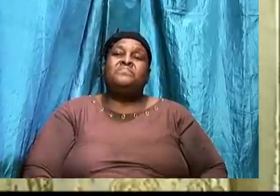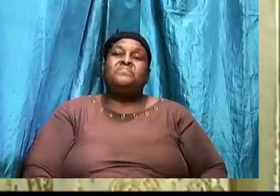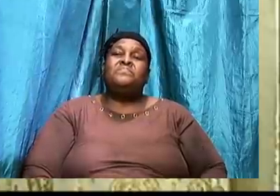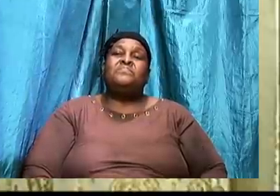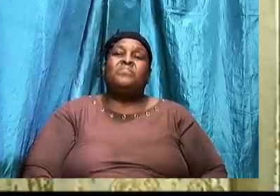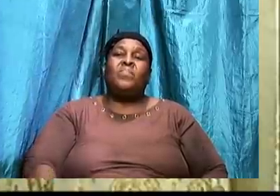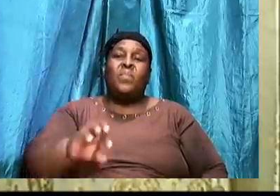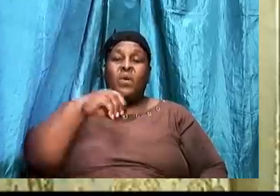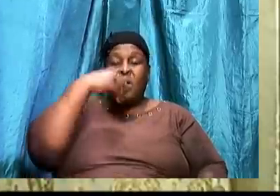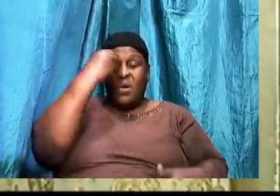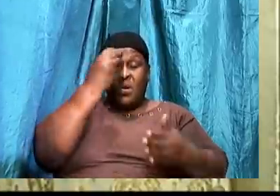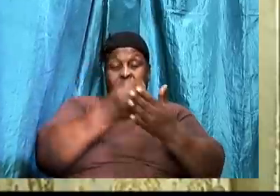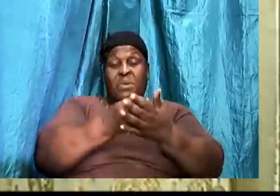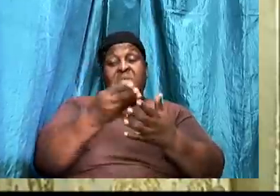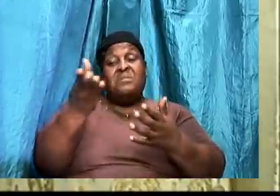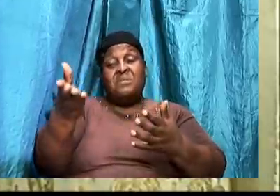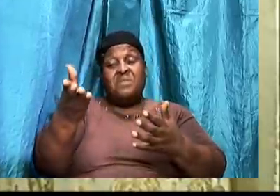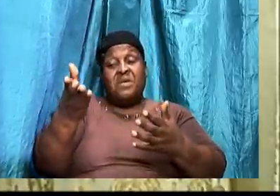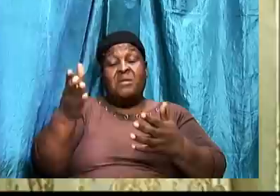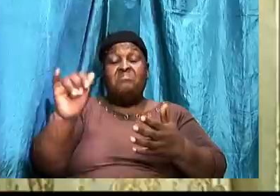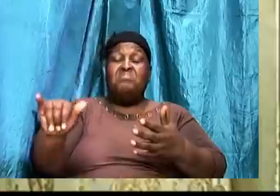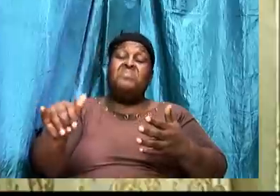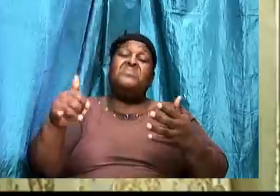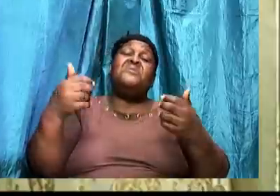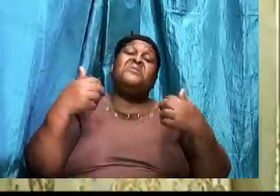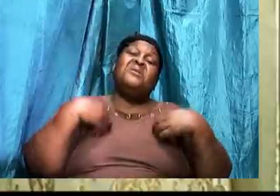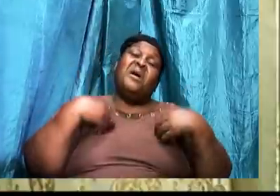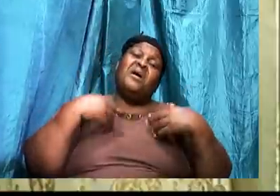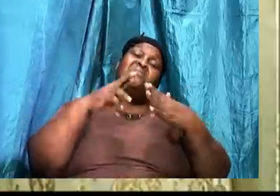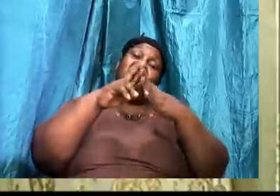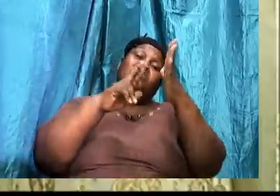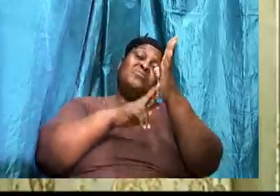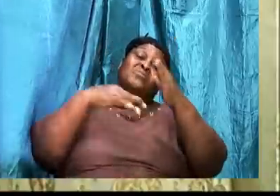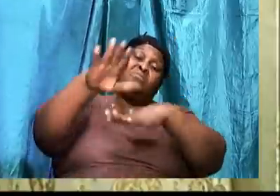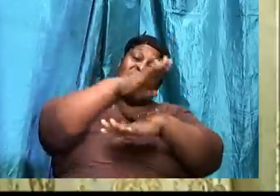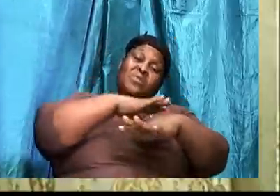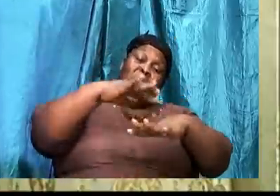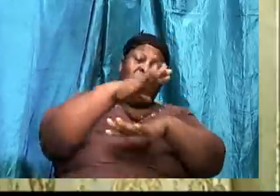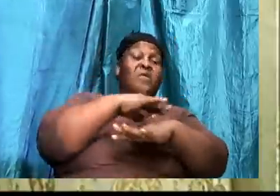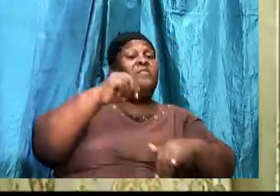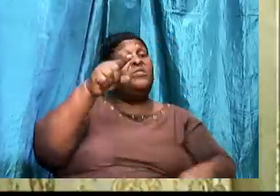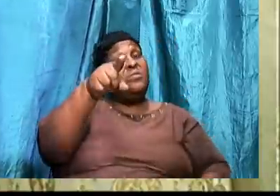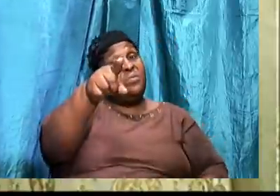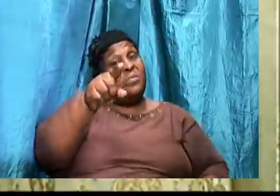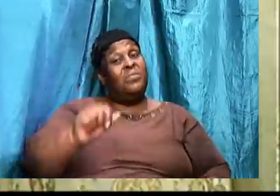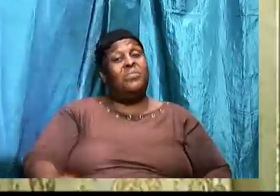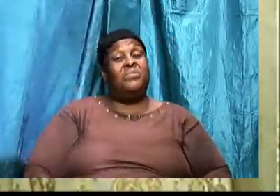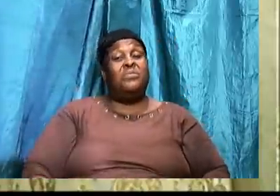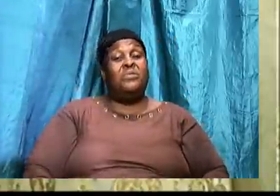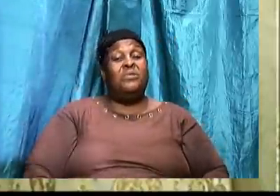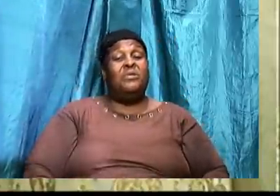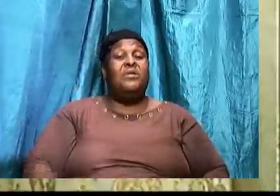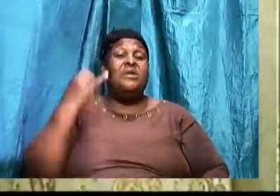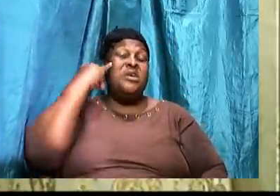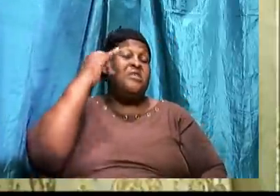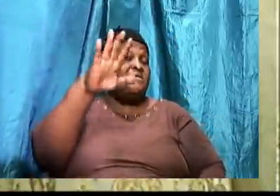Obey them. That have. The rule. Over you. If. Your bishop.